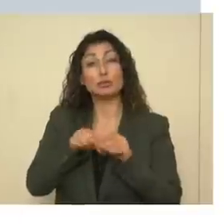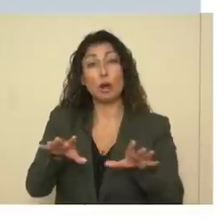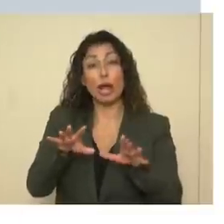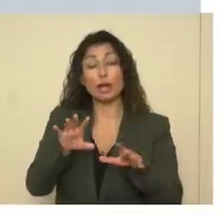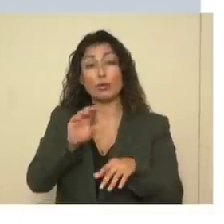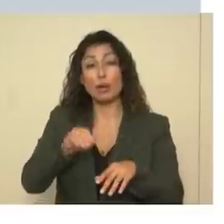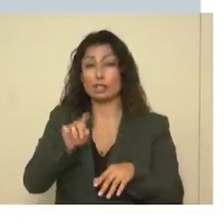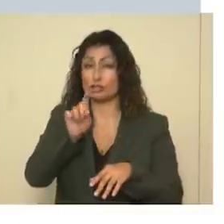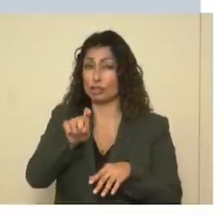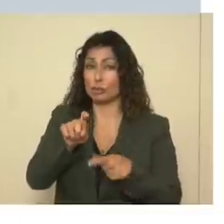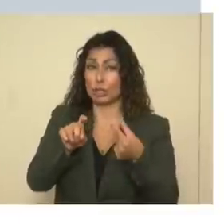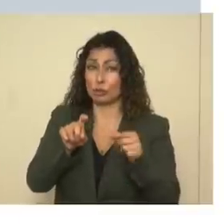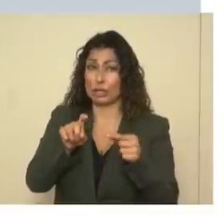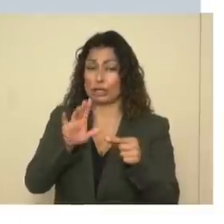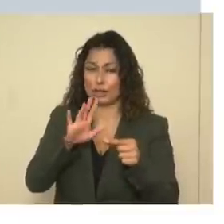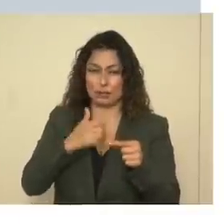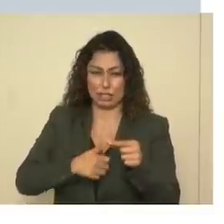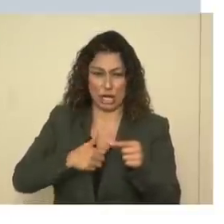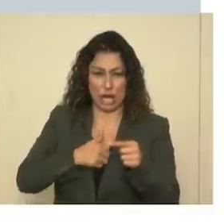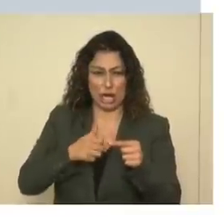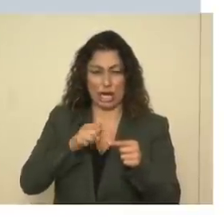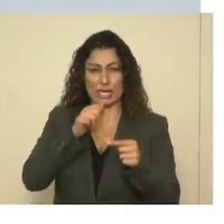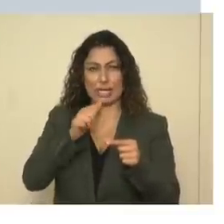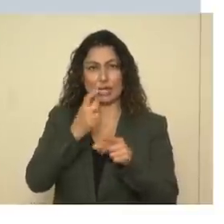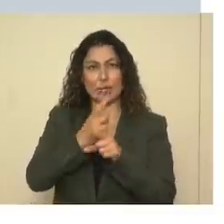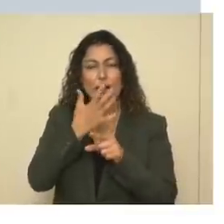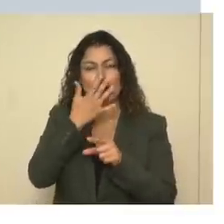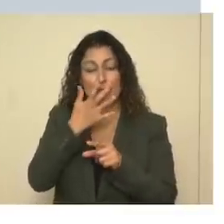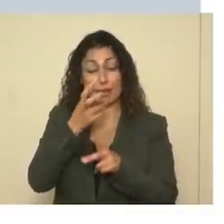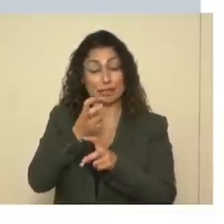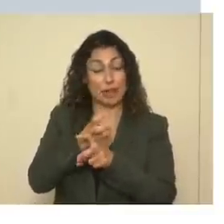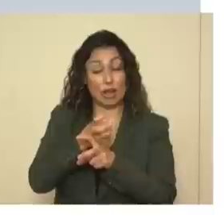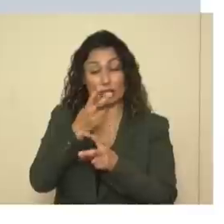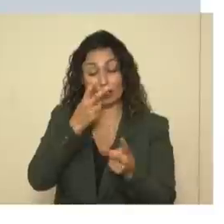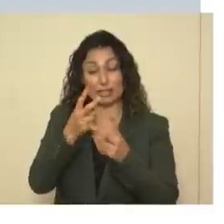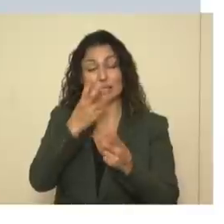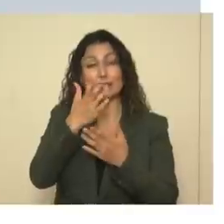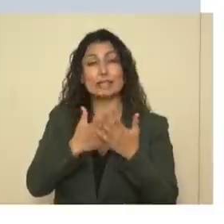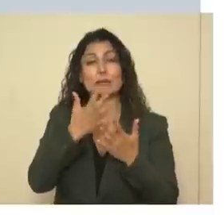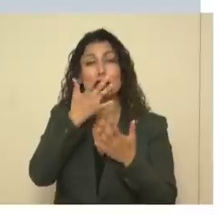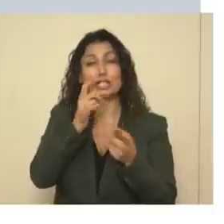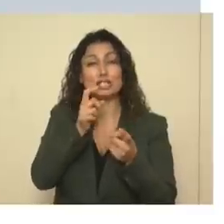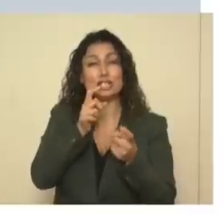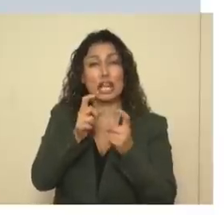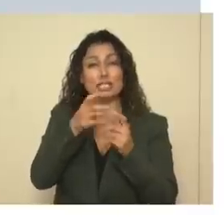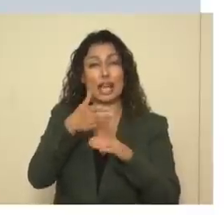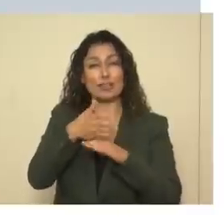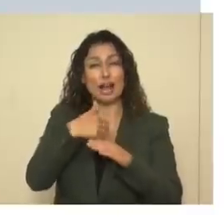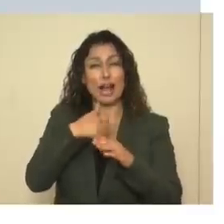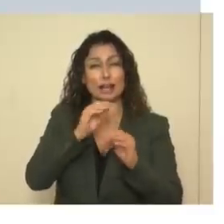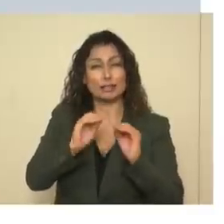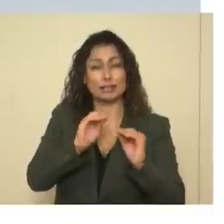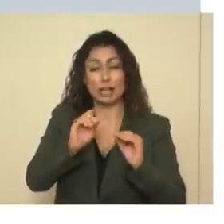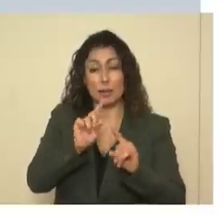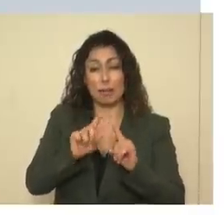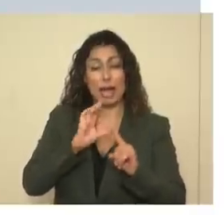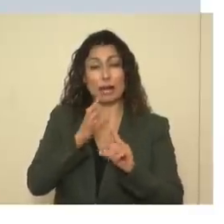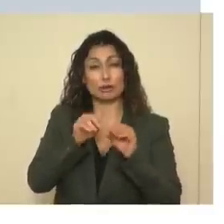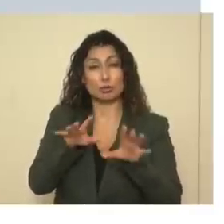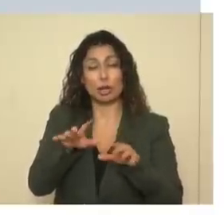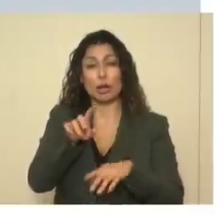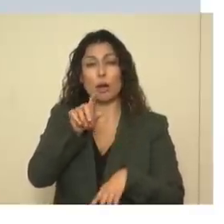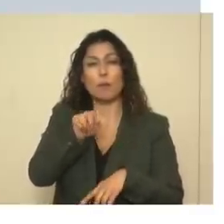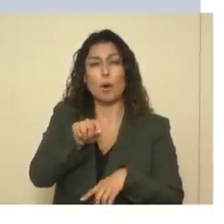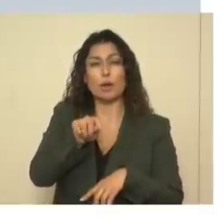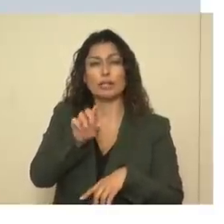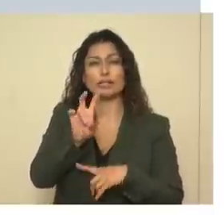be green, and I apologize for that. I cut and pasted some slides and some colors changed on me, but our spread rate is low. It's 0.72.